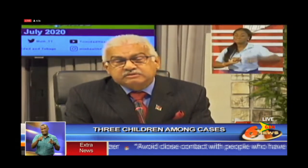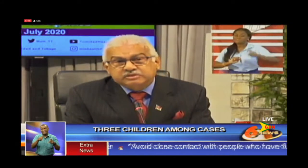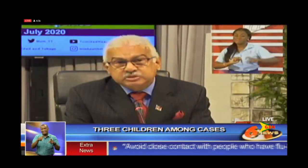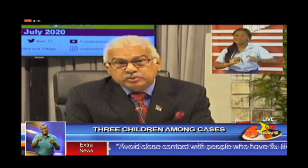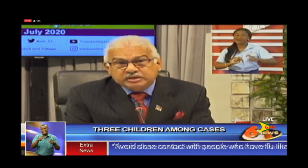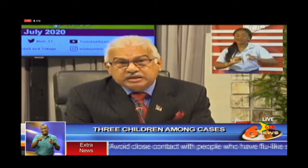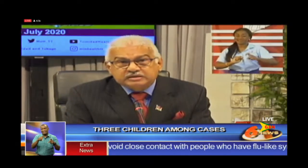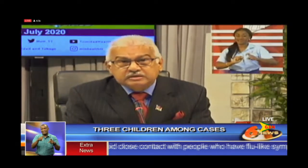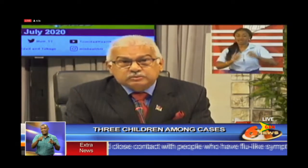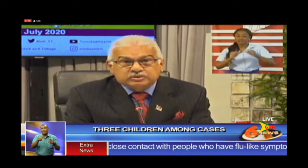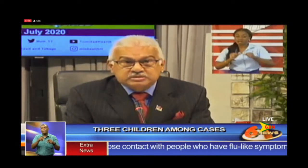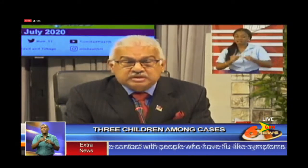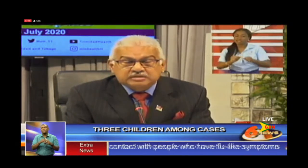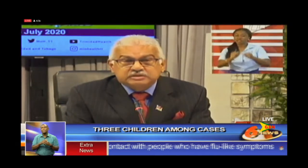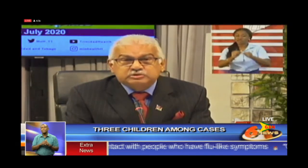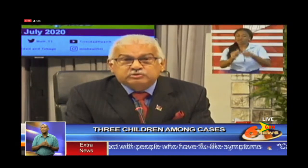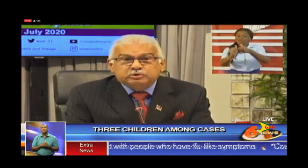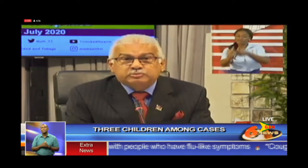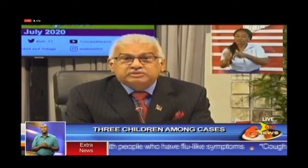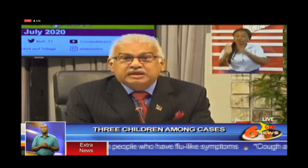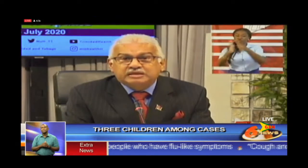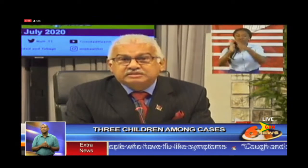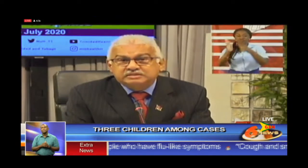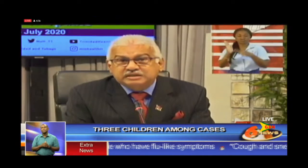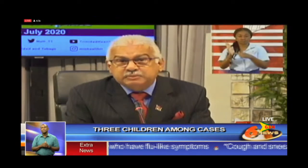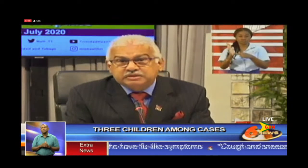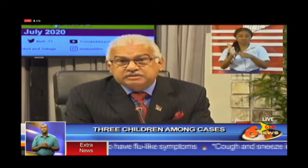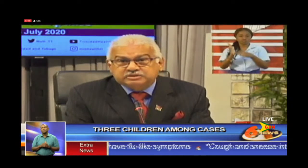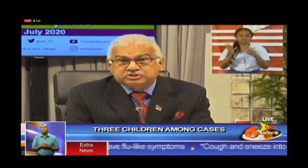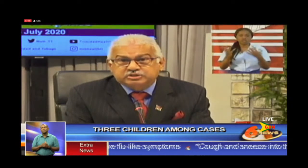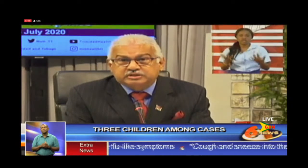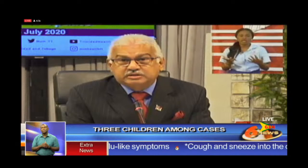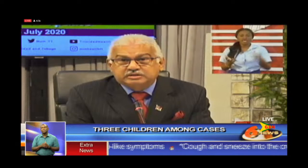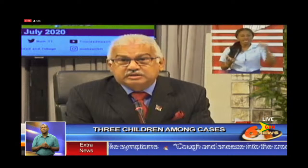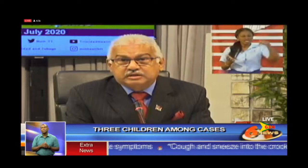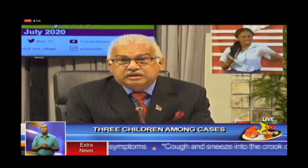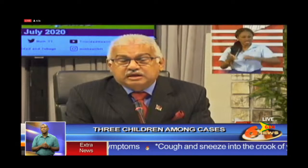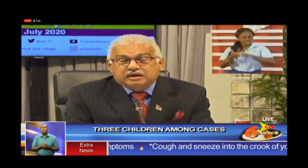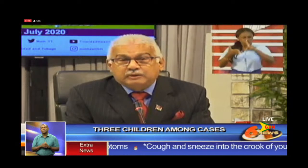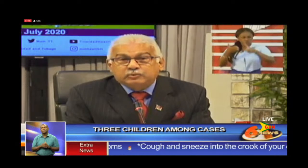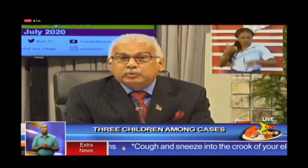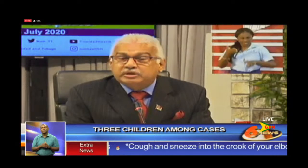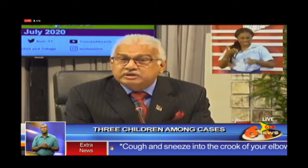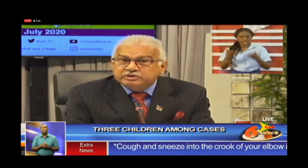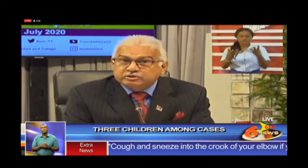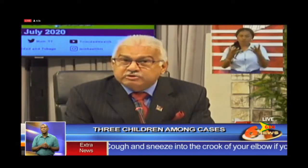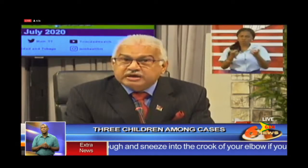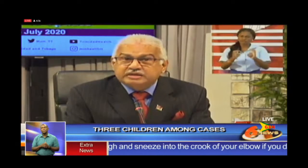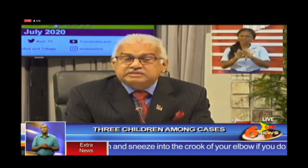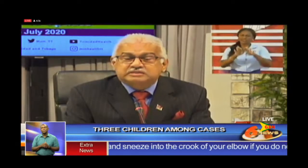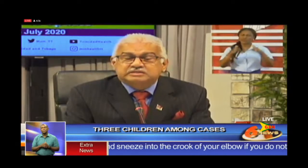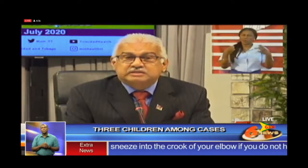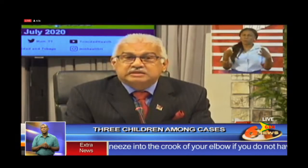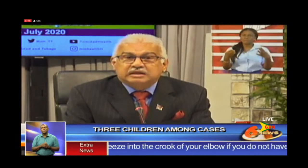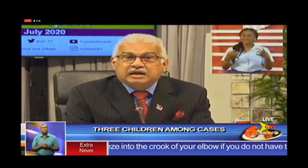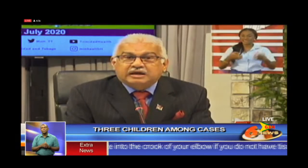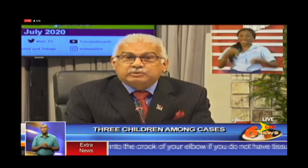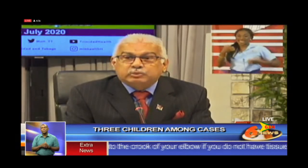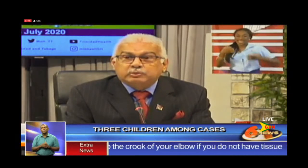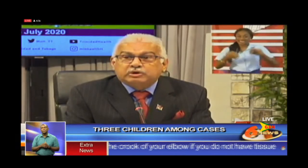this weekend was starting to reopen the entertainment industry. We heard your cries,